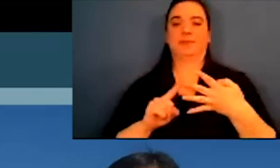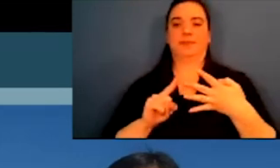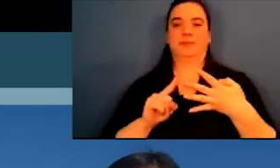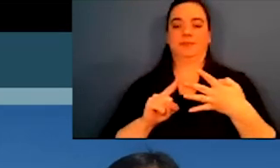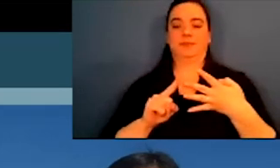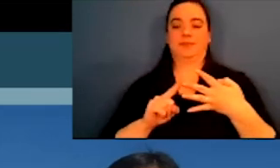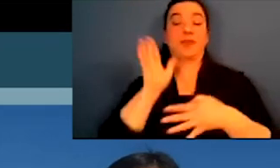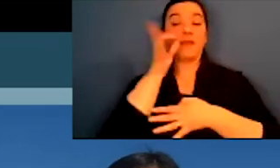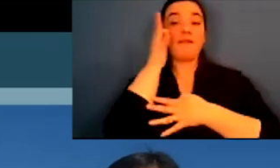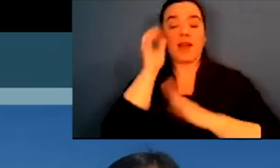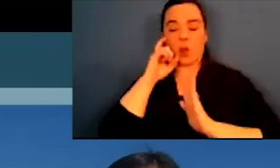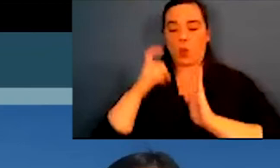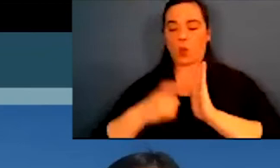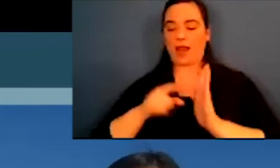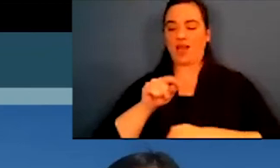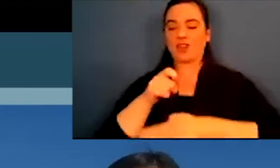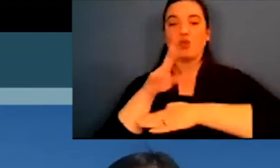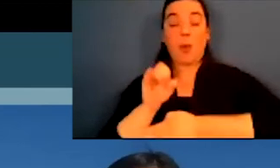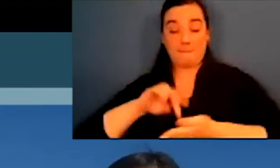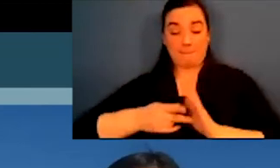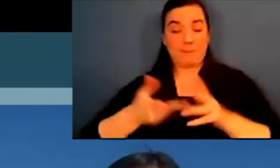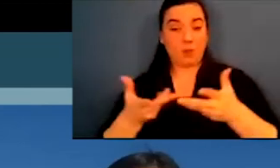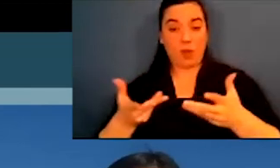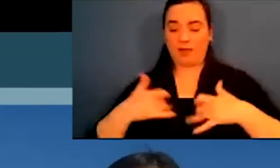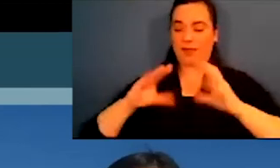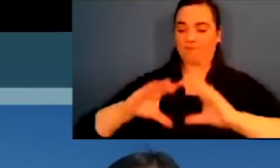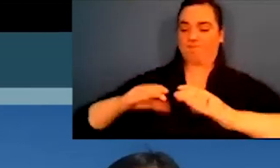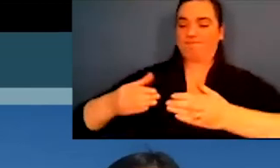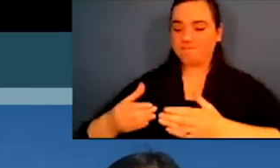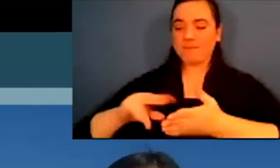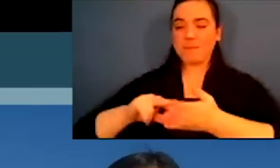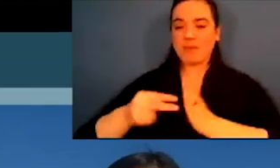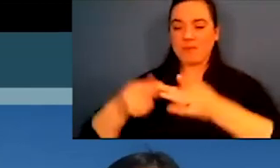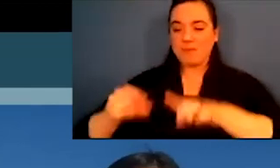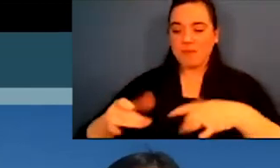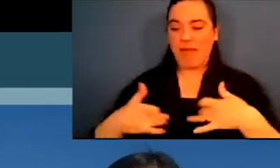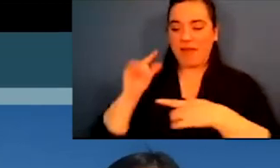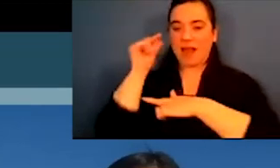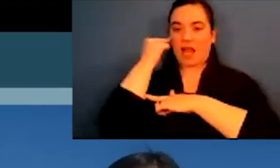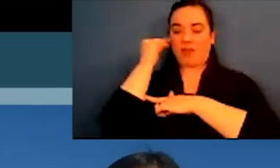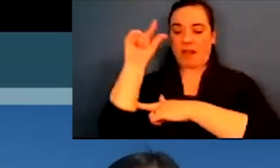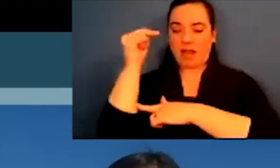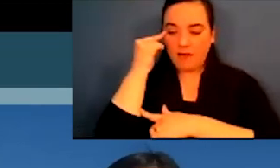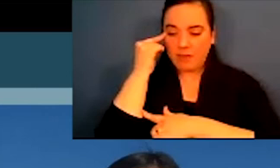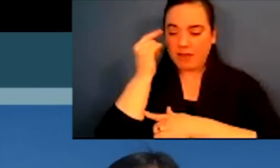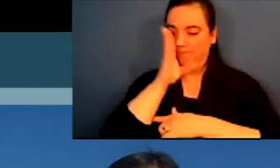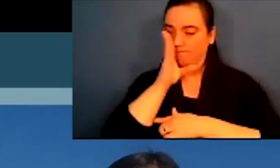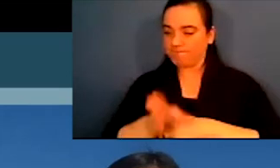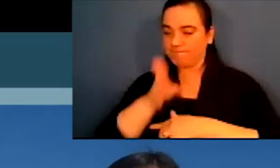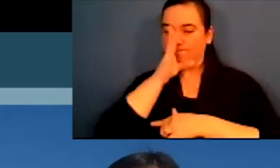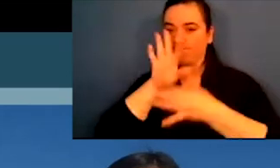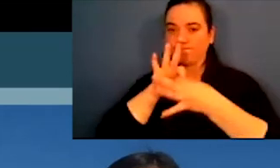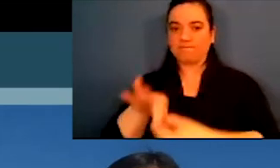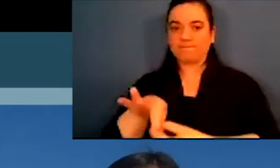recognition process. So a federally recognized tribe is a native tribal entity that is recognized as